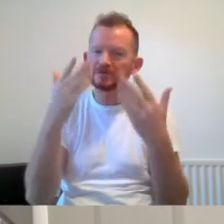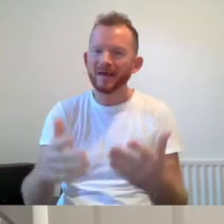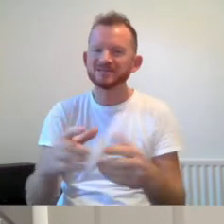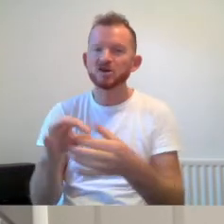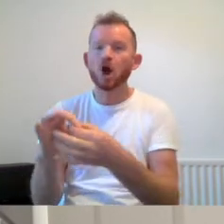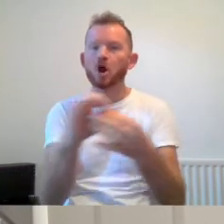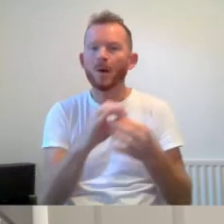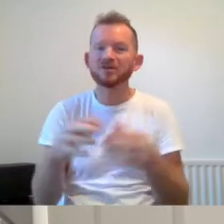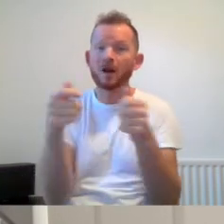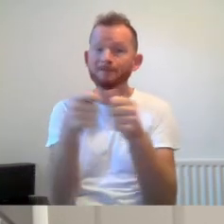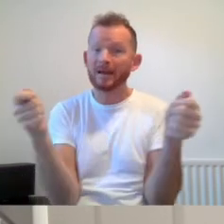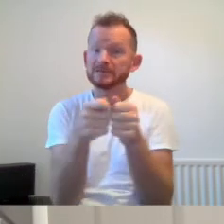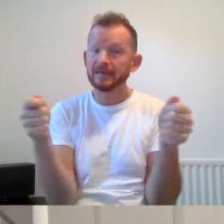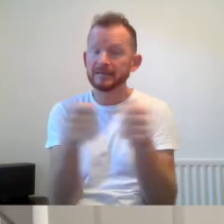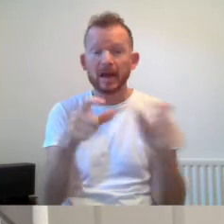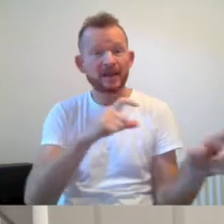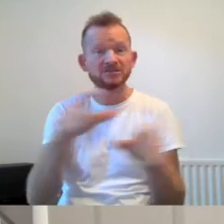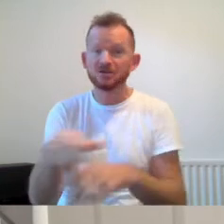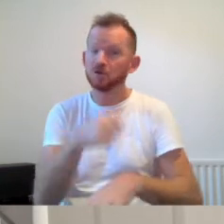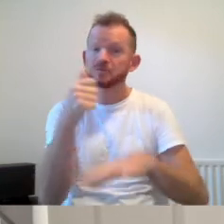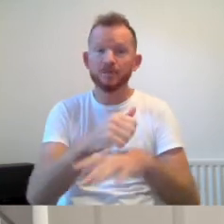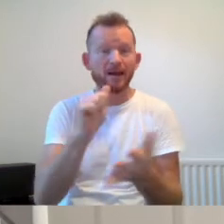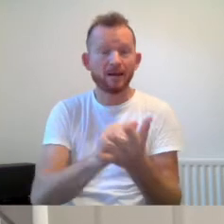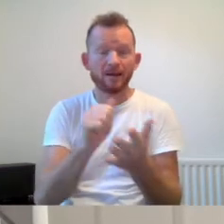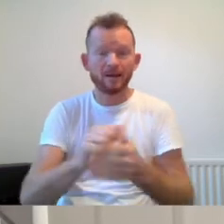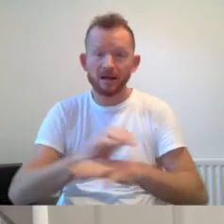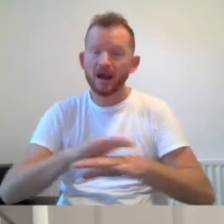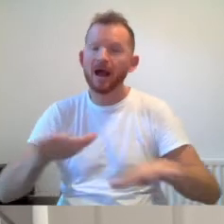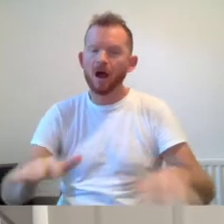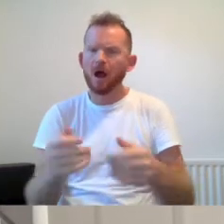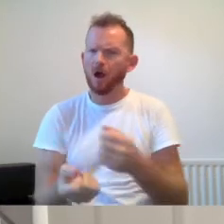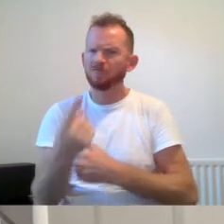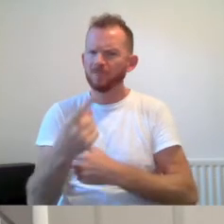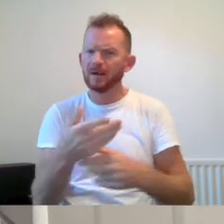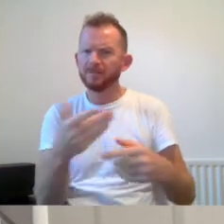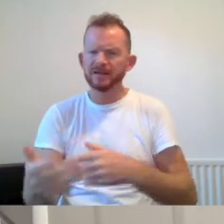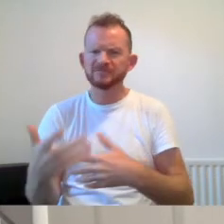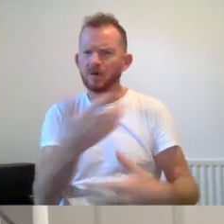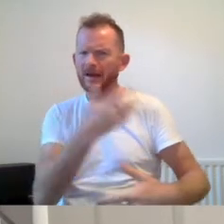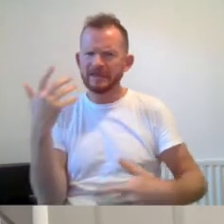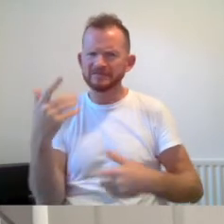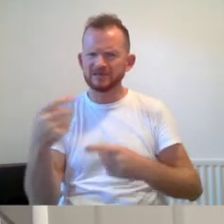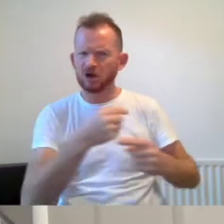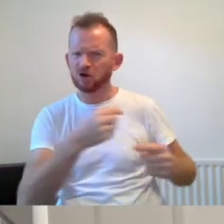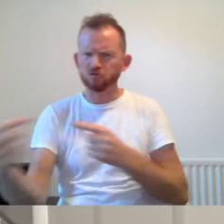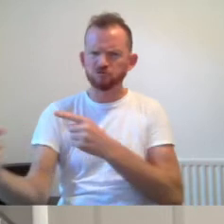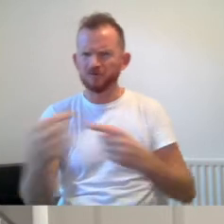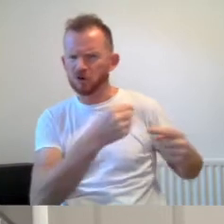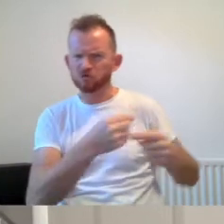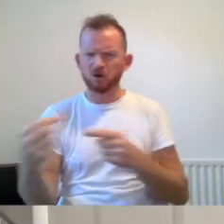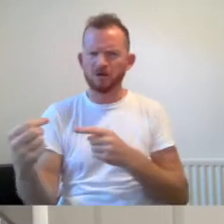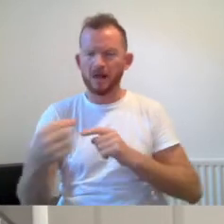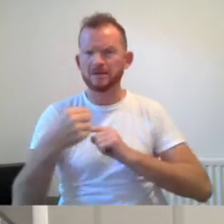continued to be in place and has often been a place for heated and sometimes controversial debates about issues